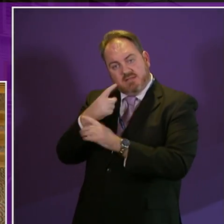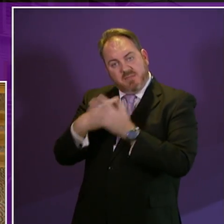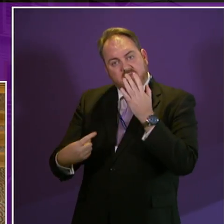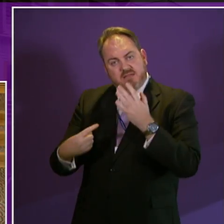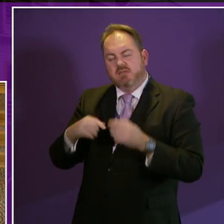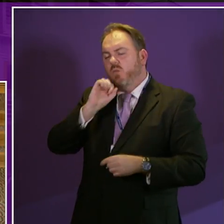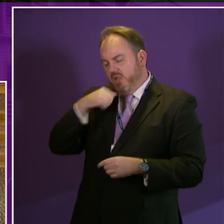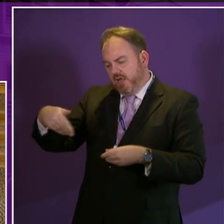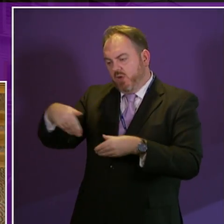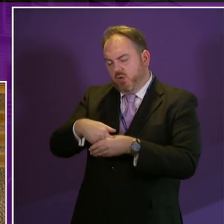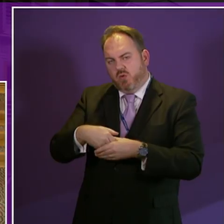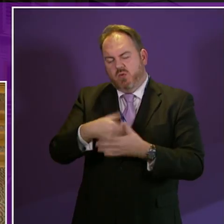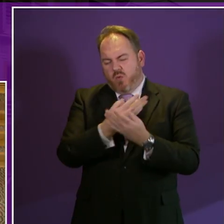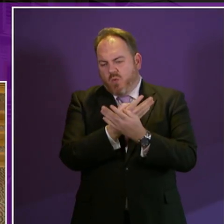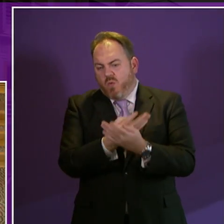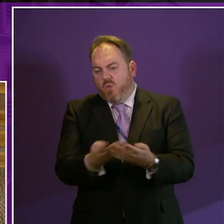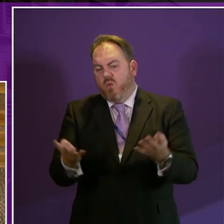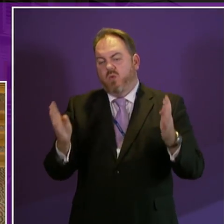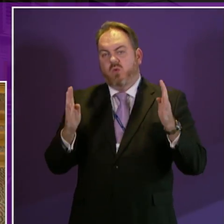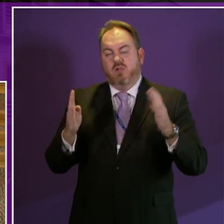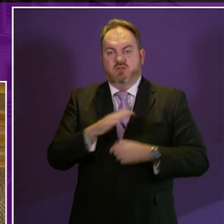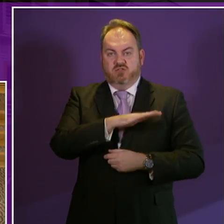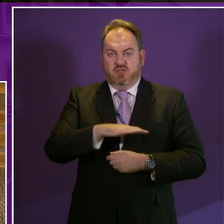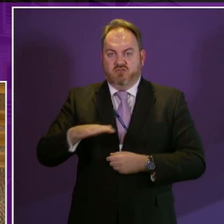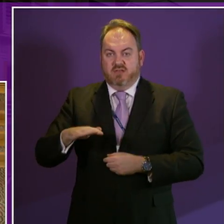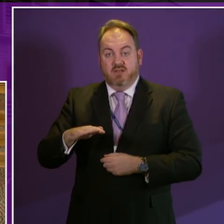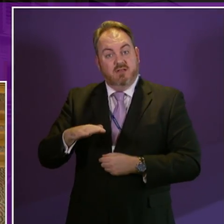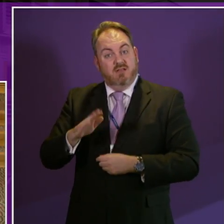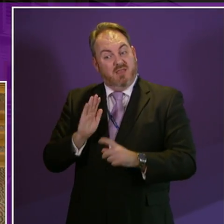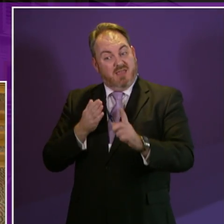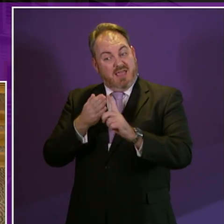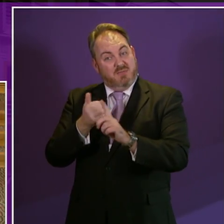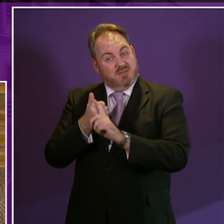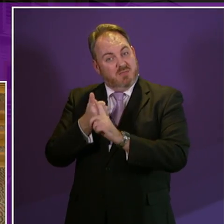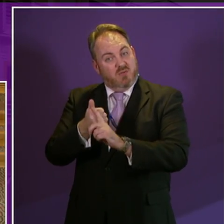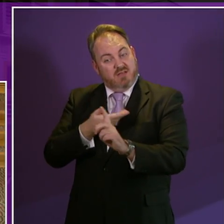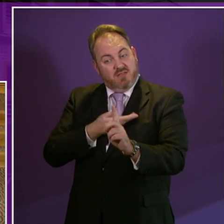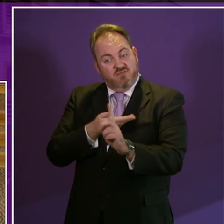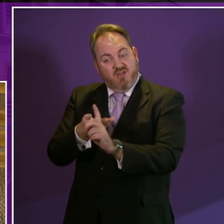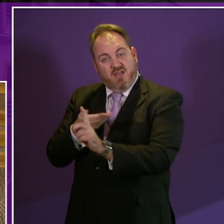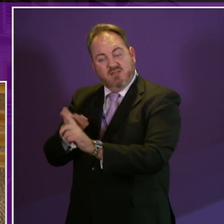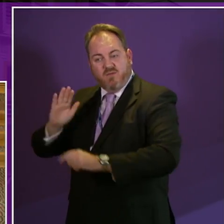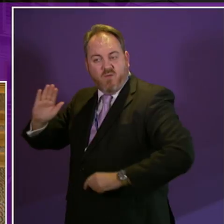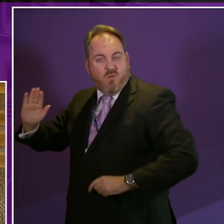include all children because we are talking about the rights of all disabled people and young people.